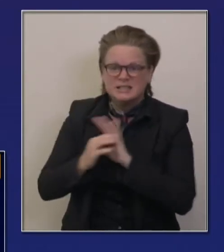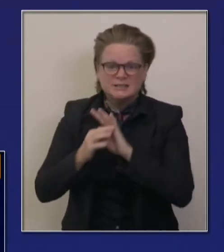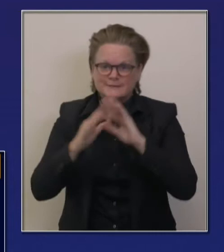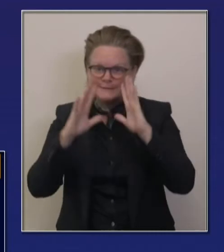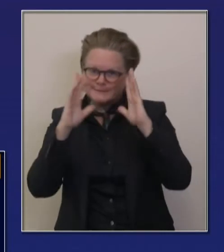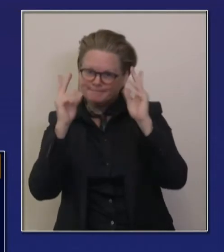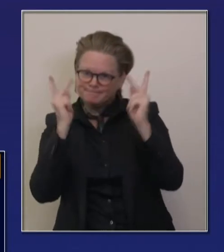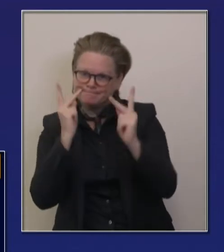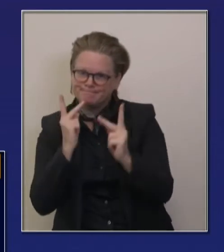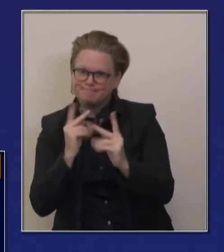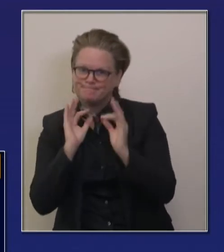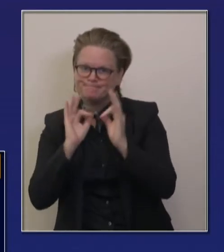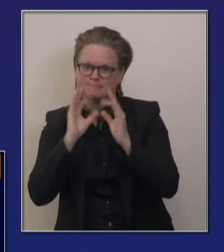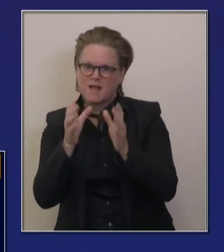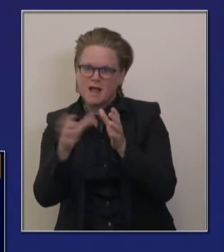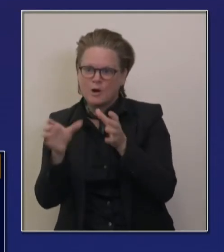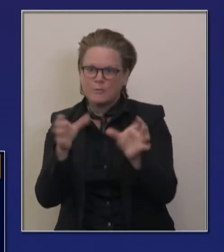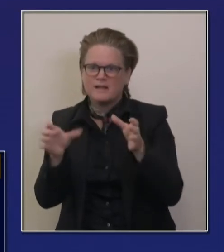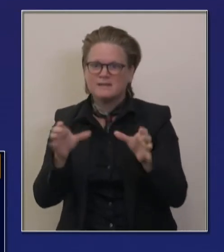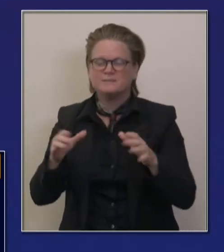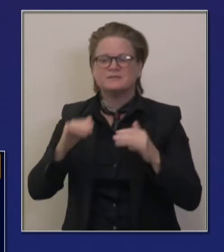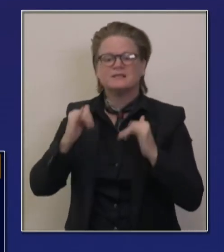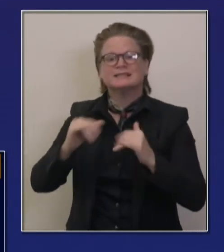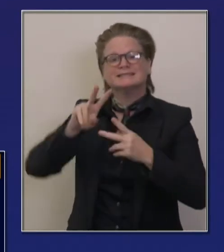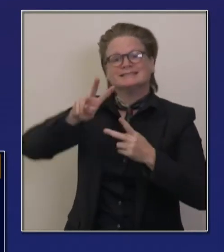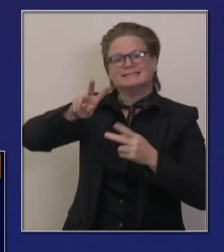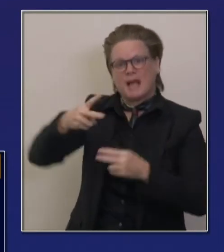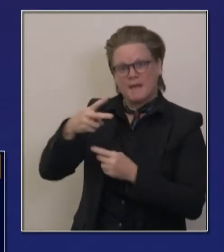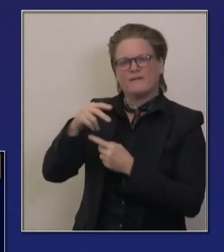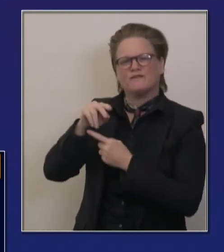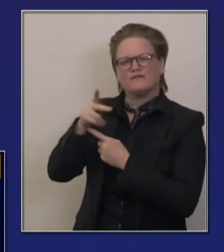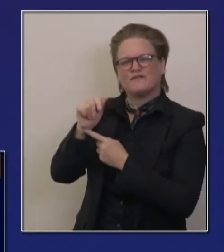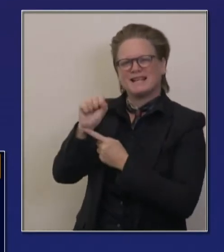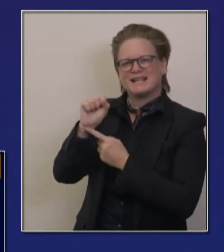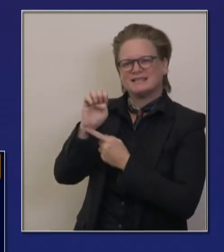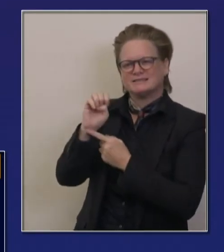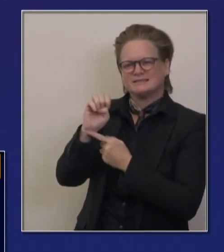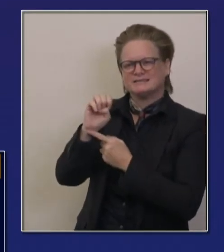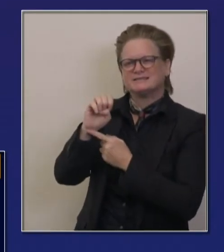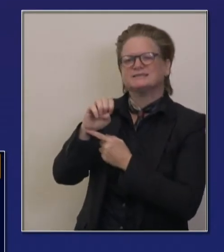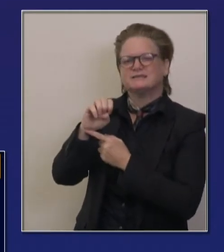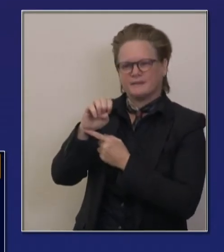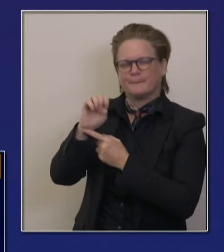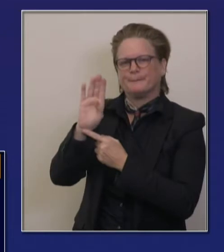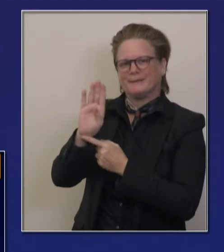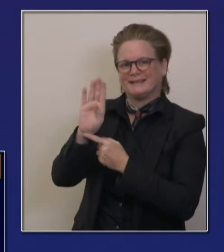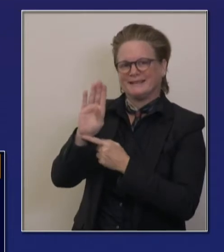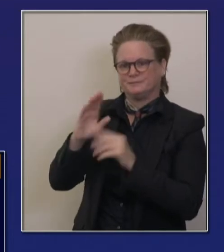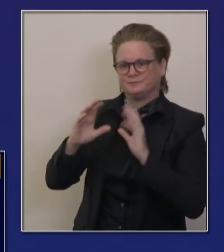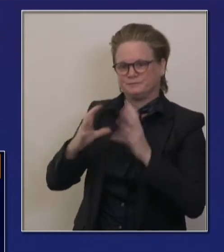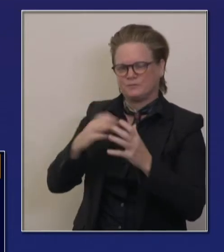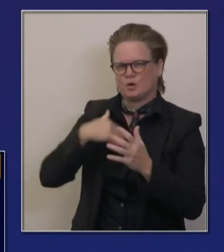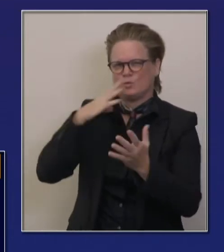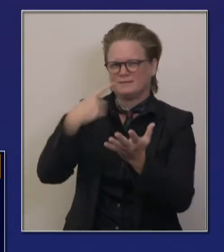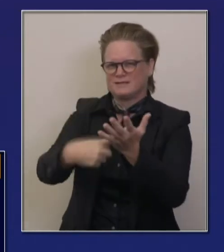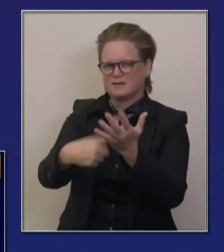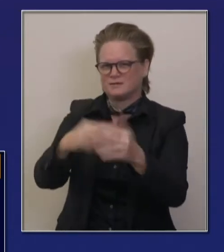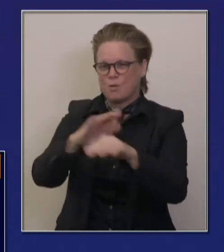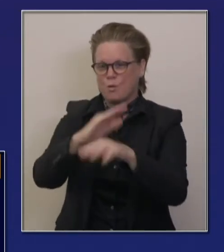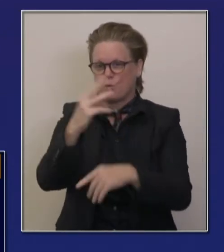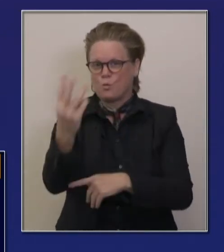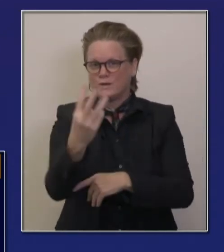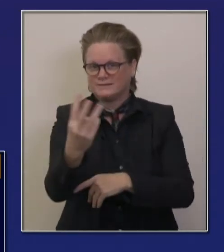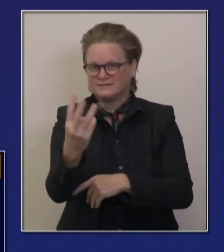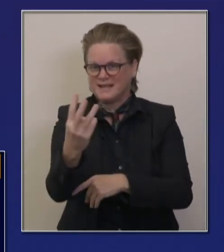phase 1b allocation, so you can get a sense of where we're going is on Wednesday. FDA approval of Pfizer vaccine,